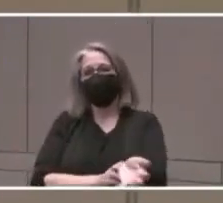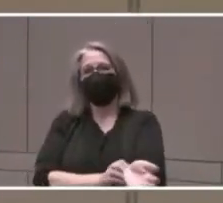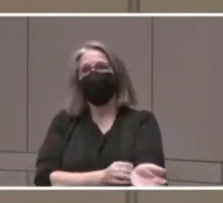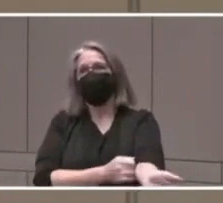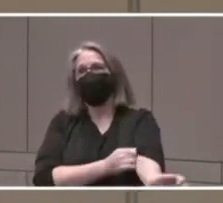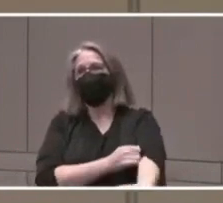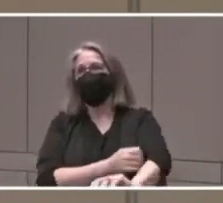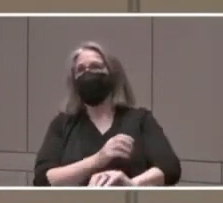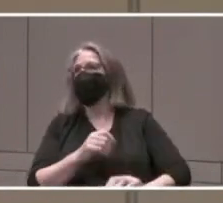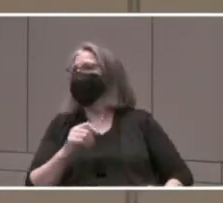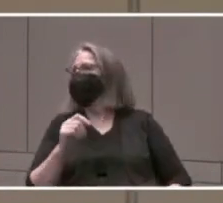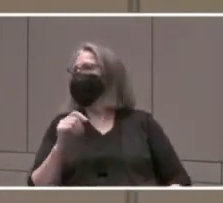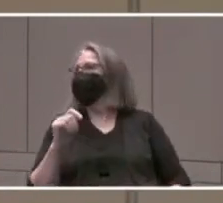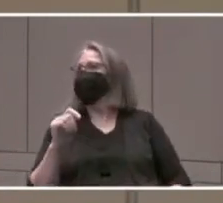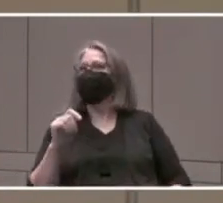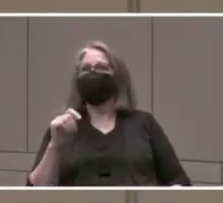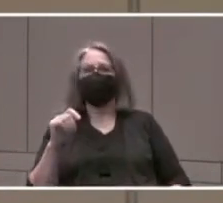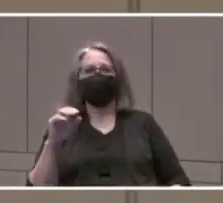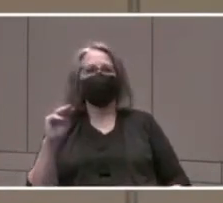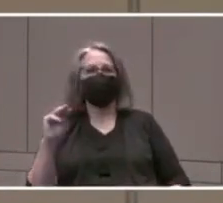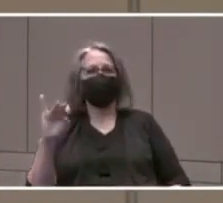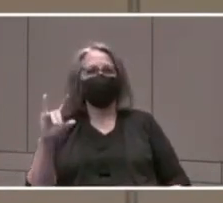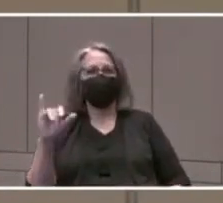All right. Are you there?